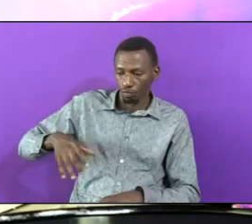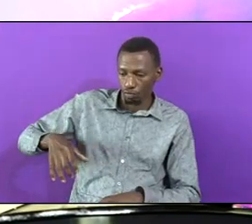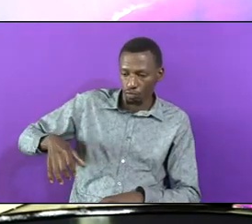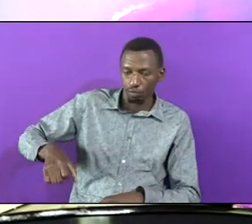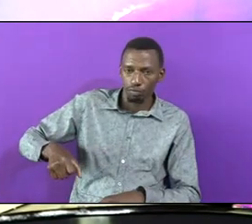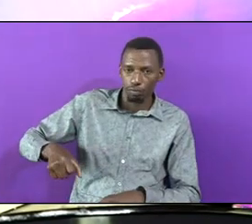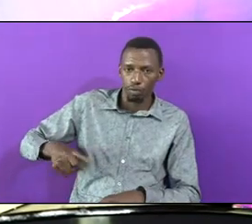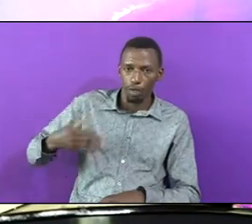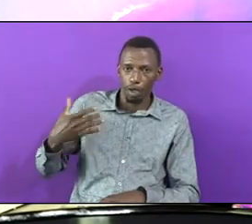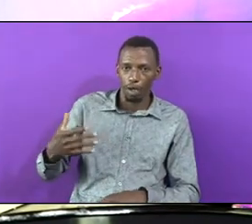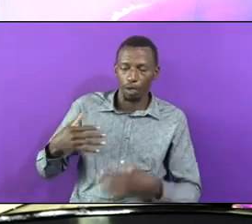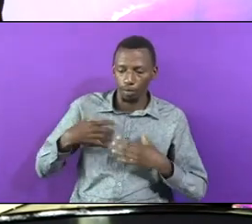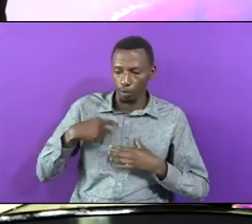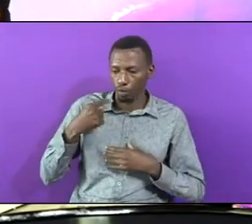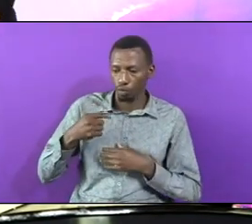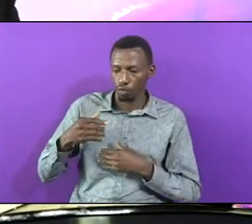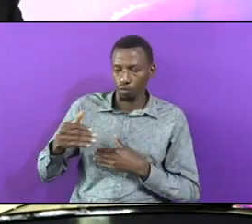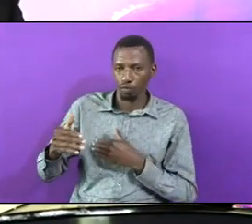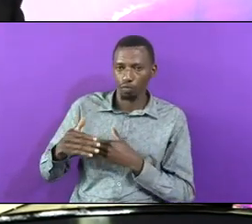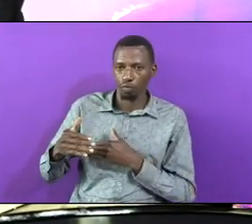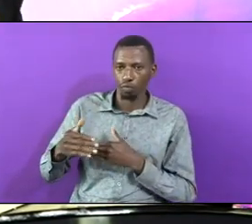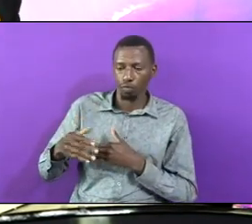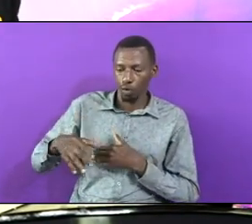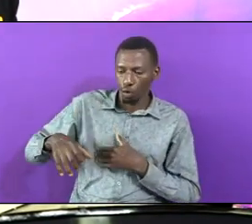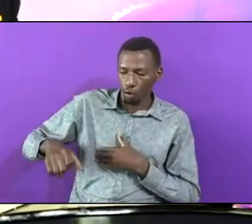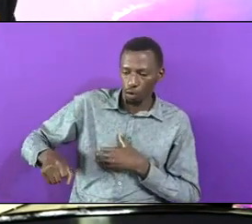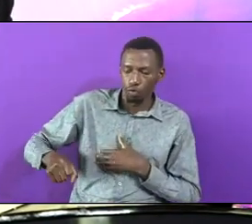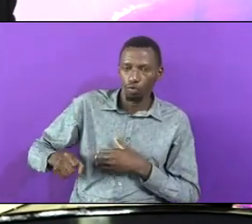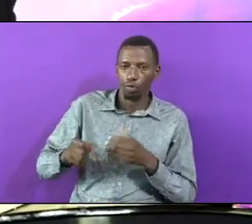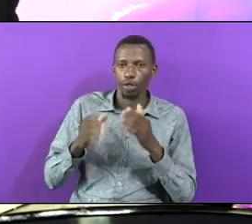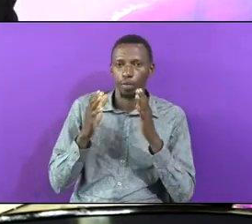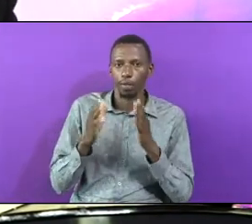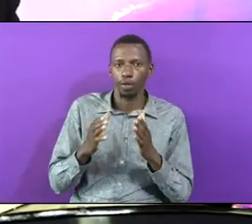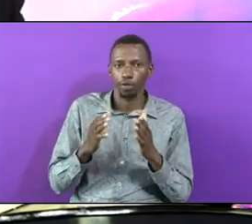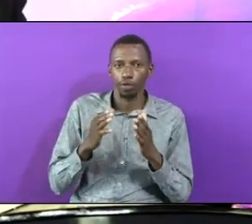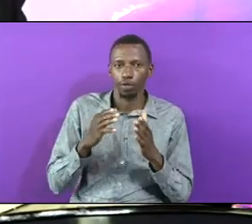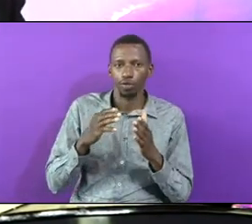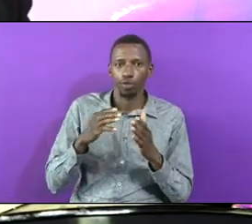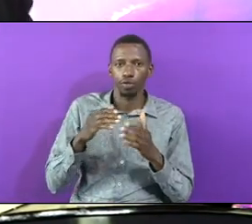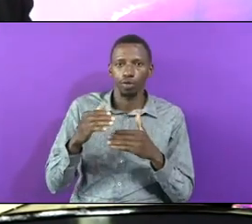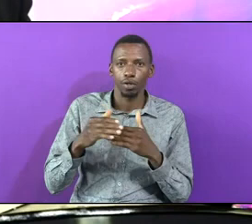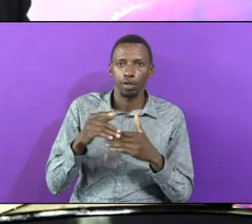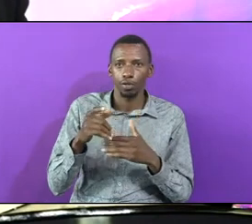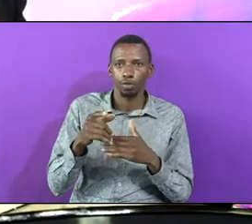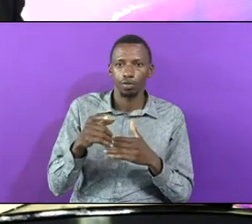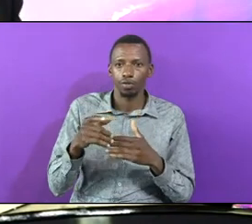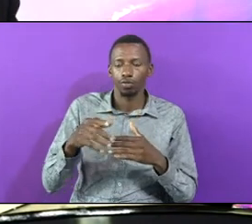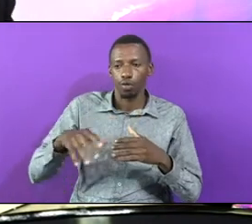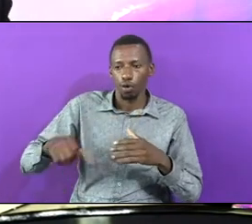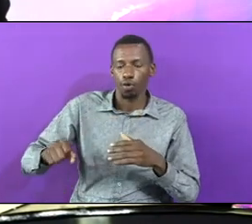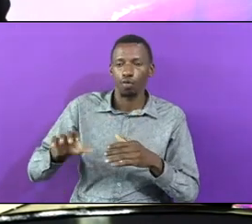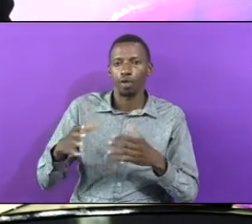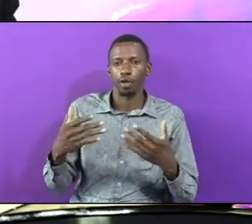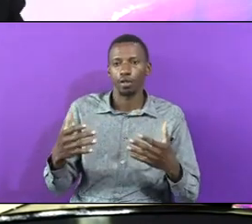That Around Them Hold The Person That Is Next To You A Man Who Is Next To You Hold Their Hands